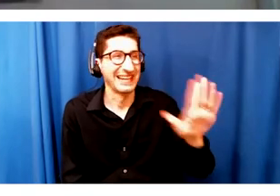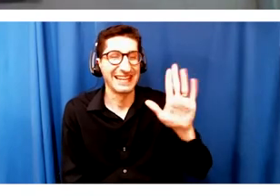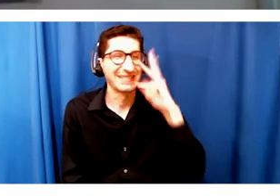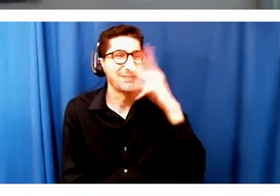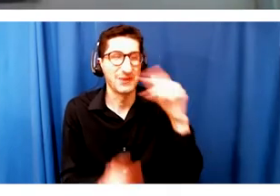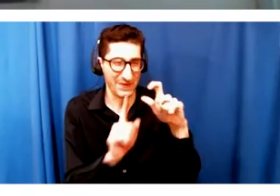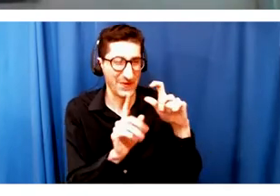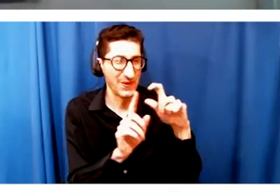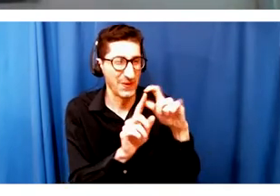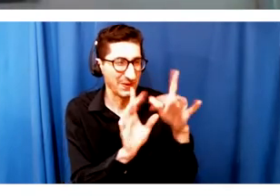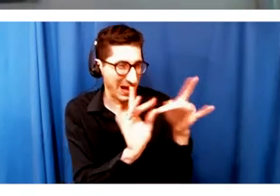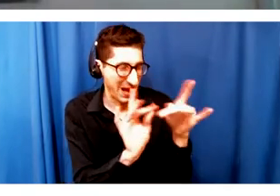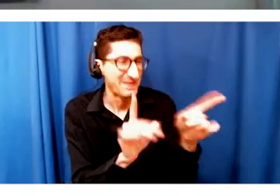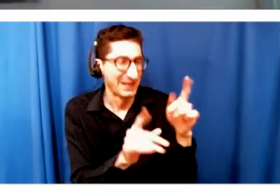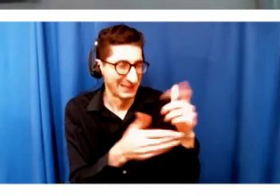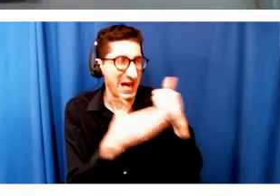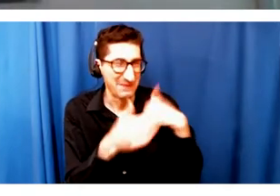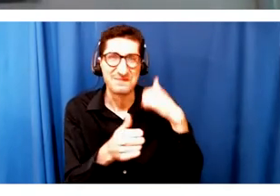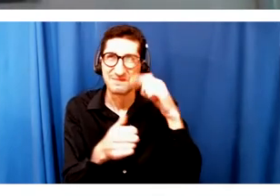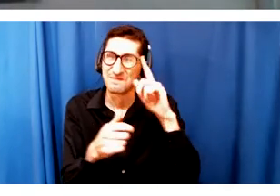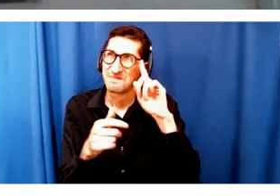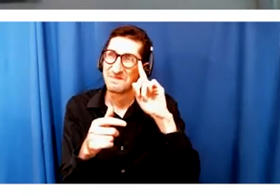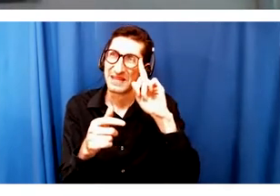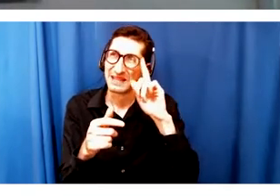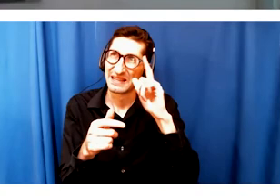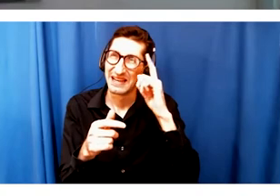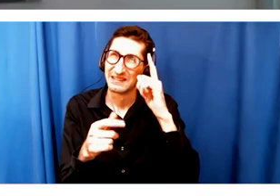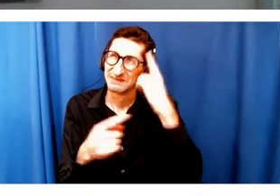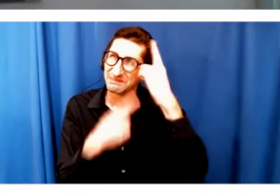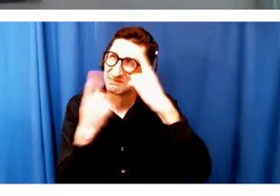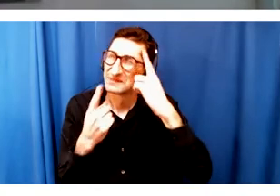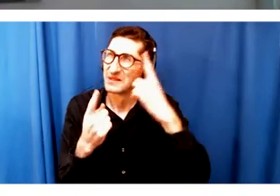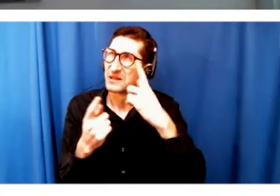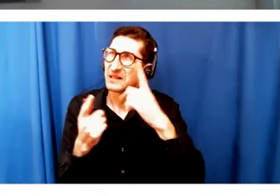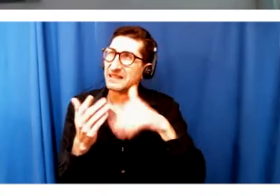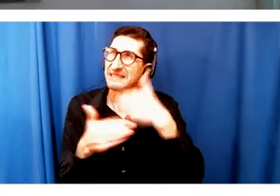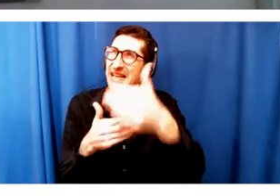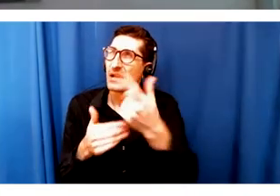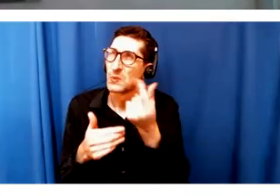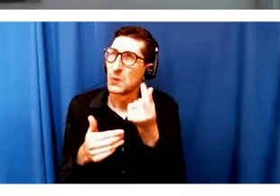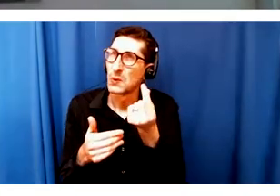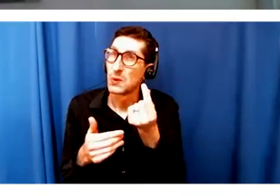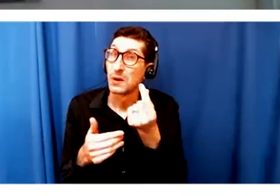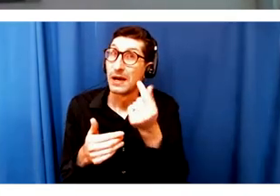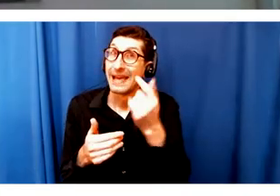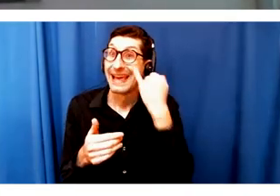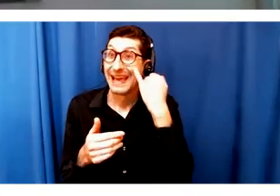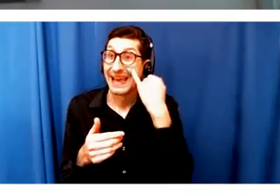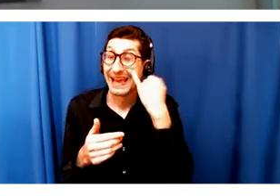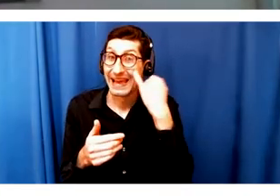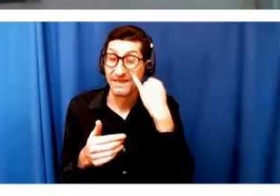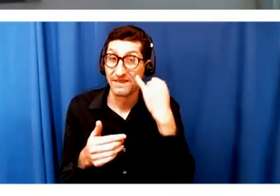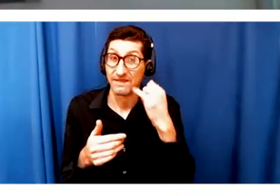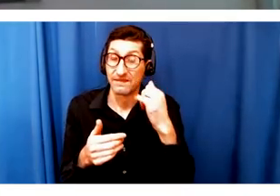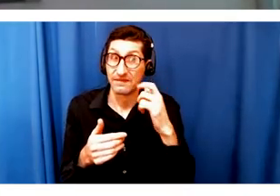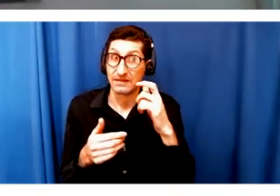if there isn't significant change, frankly, I don't know if I want to go back or go into the theater. I just